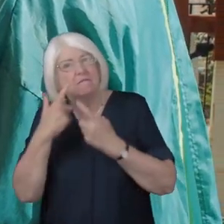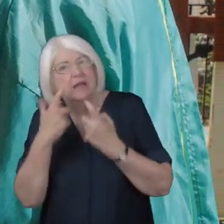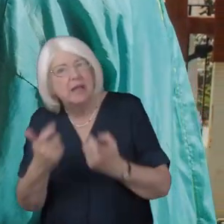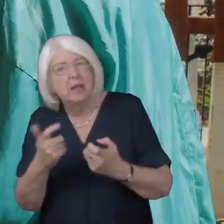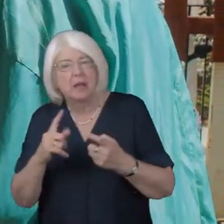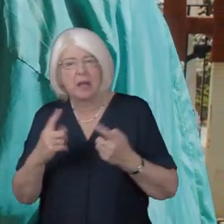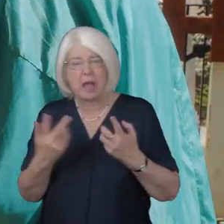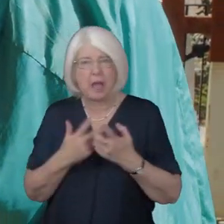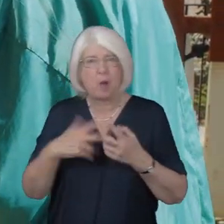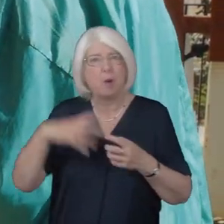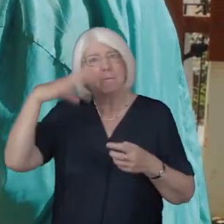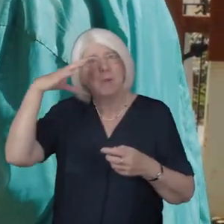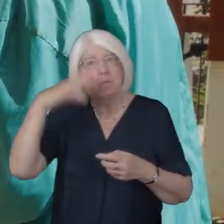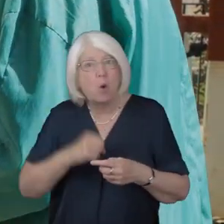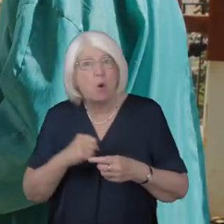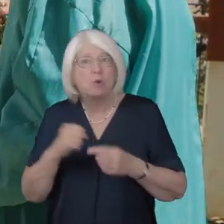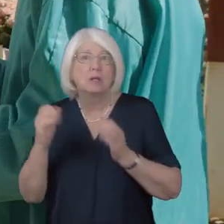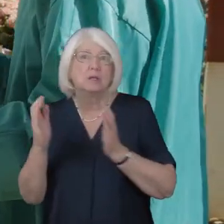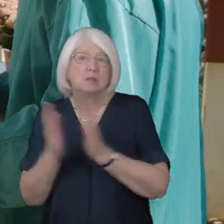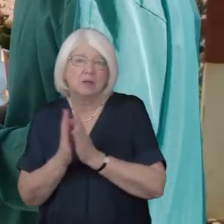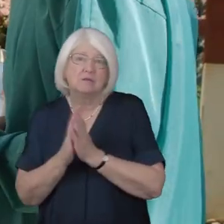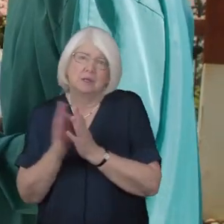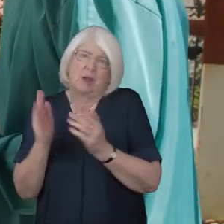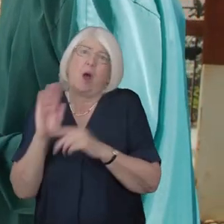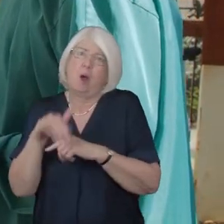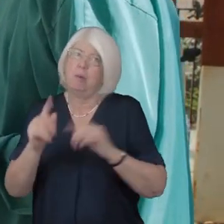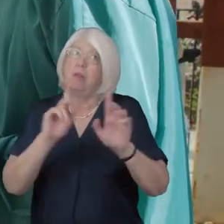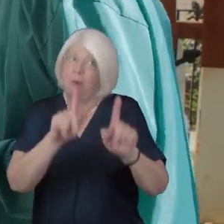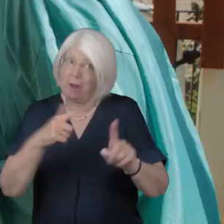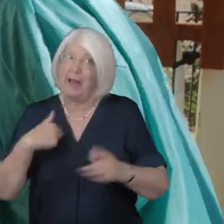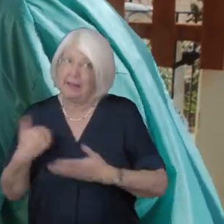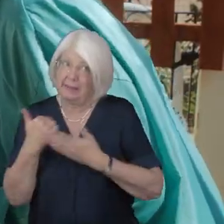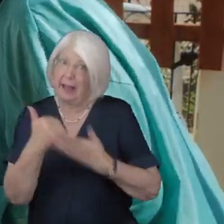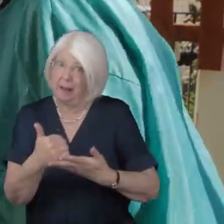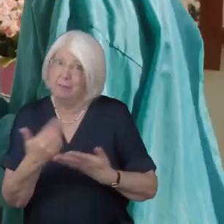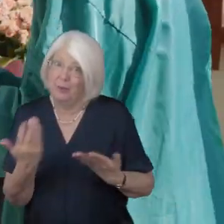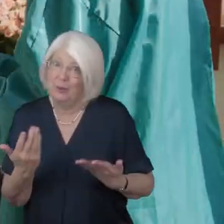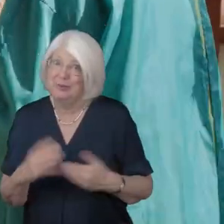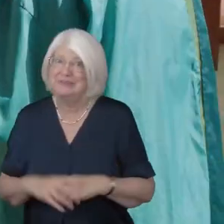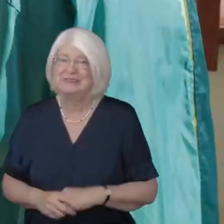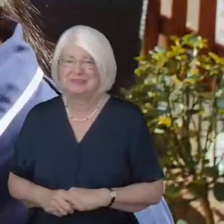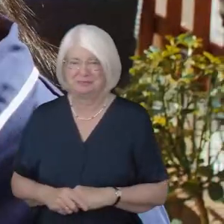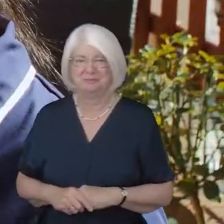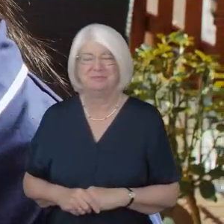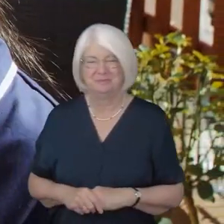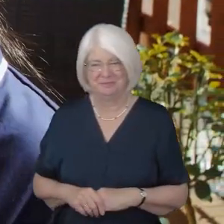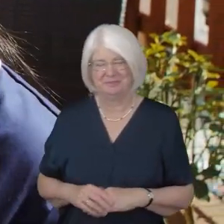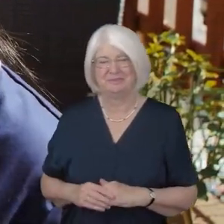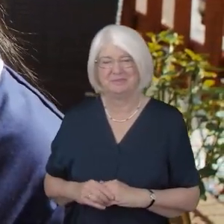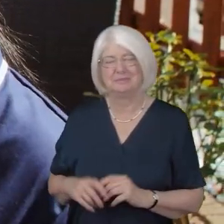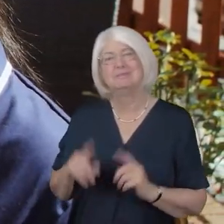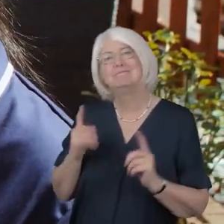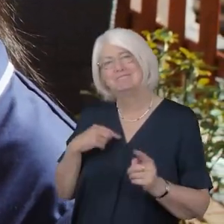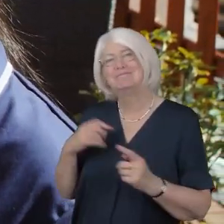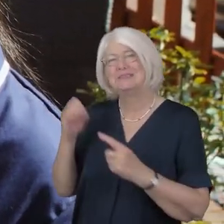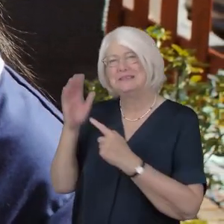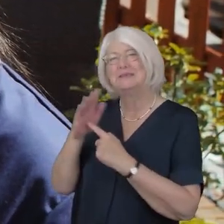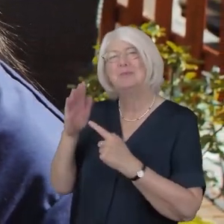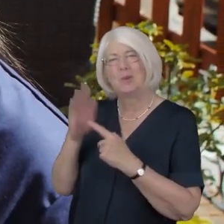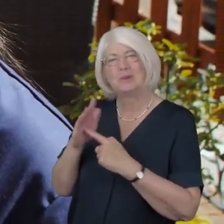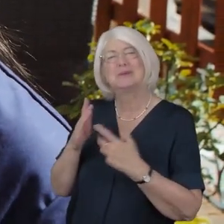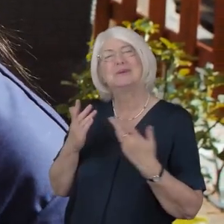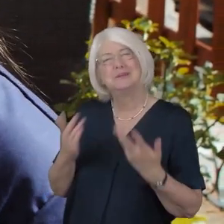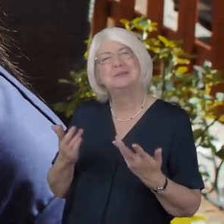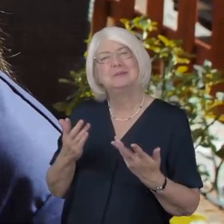to have a memorial service at home although I would love to come and help you with that when we can okay it's important as well to